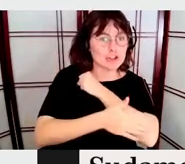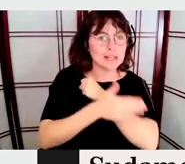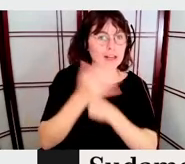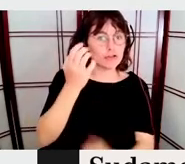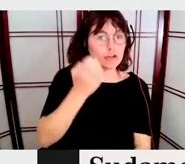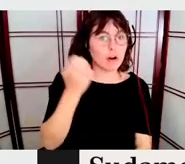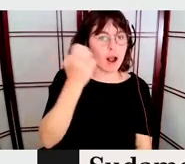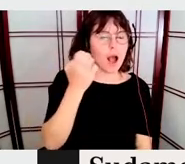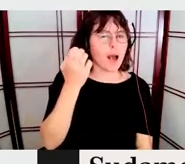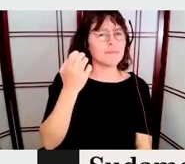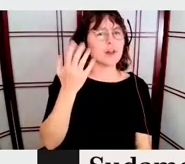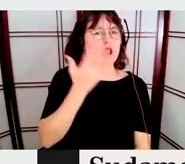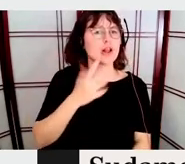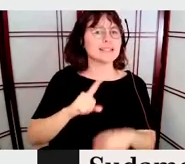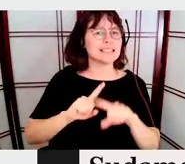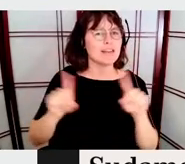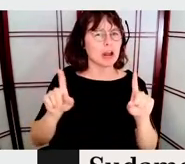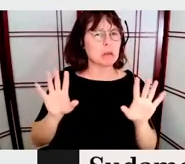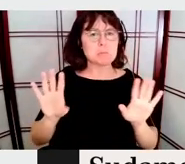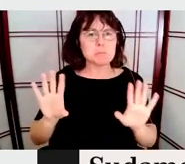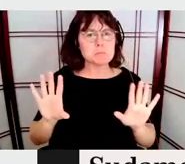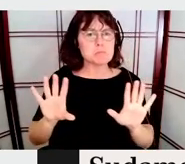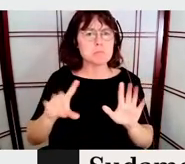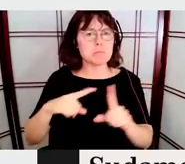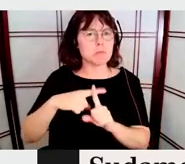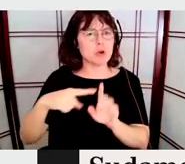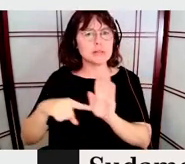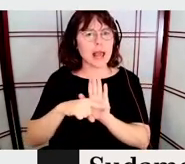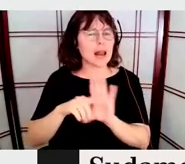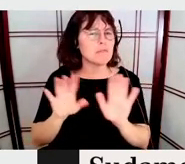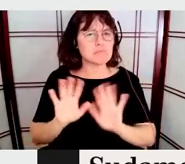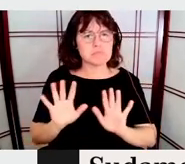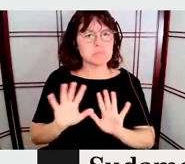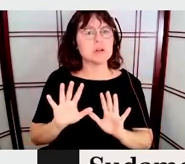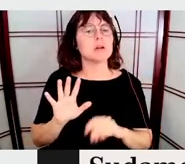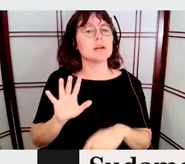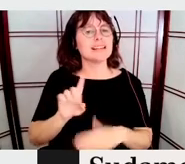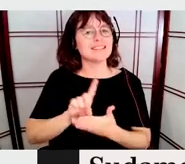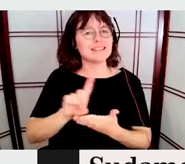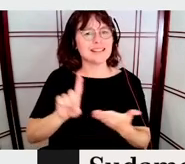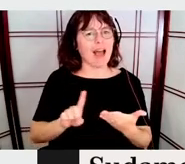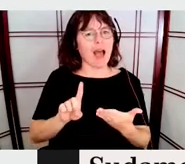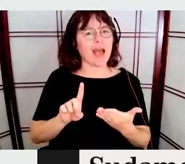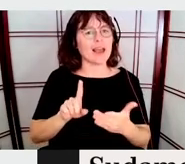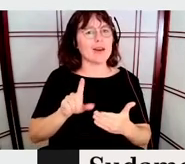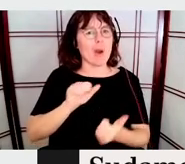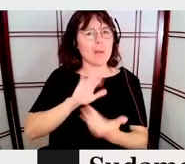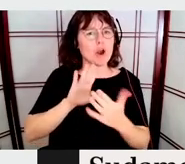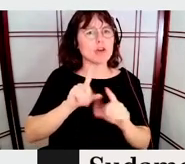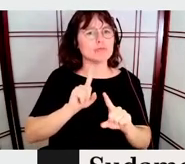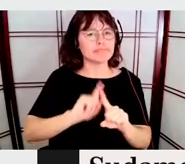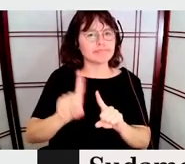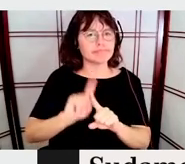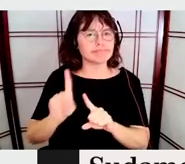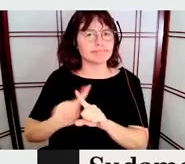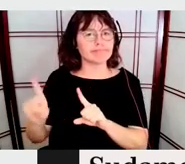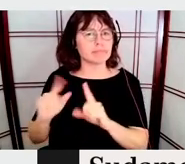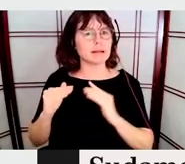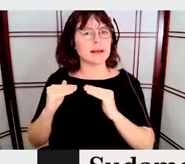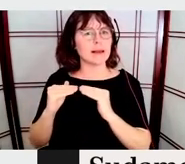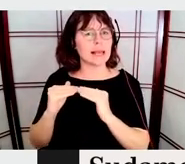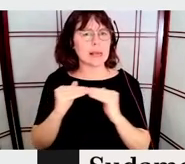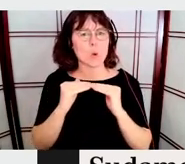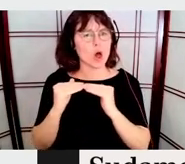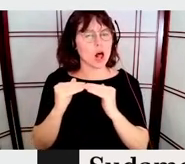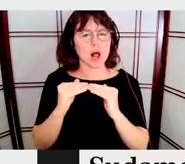about that. It's to understanding that there are different approaches and there's no one that is better than the other one. It's just different and all